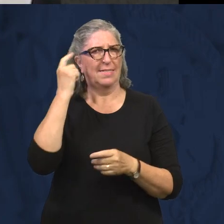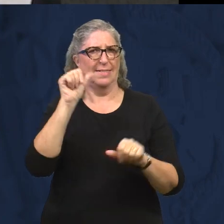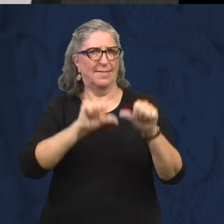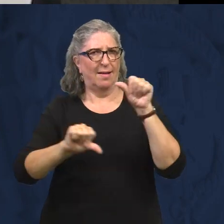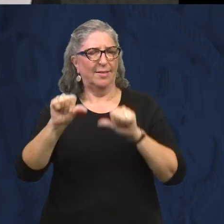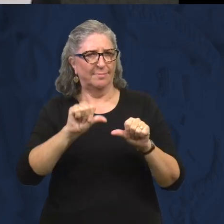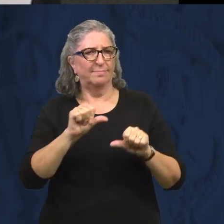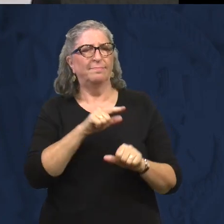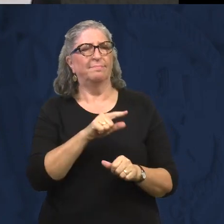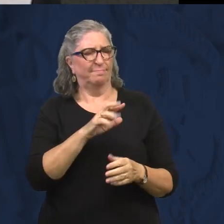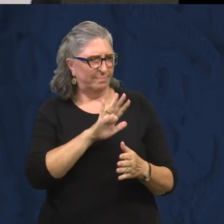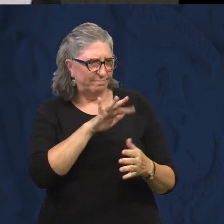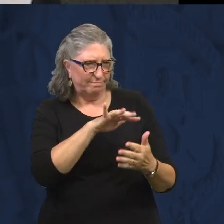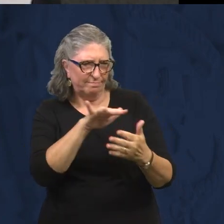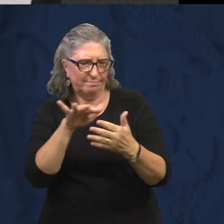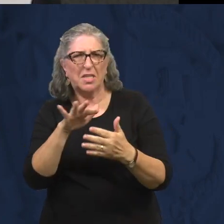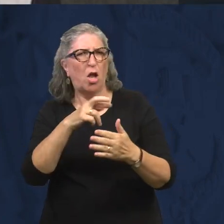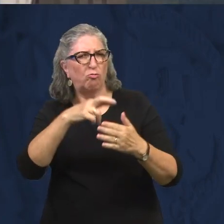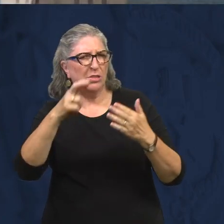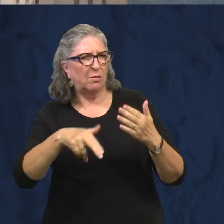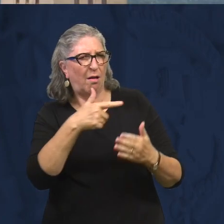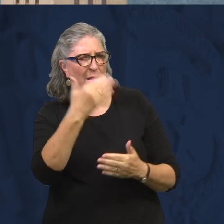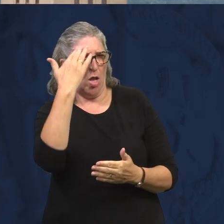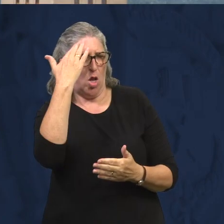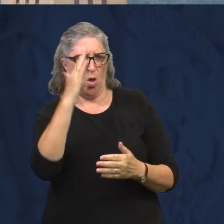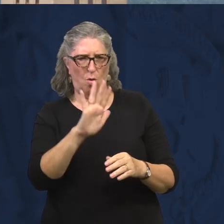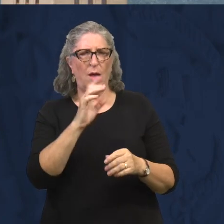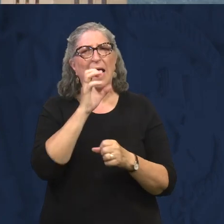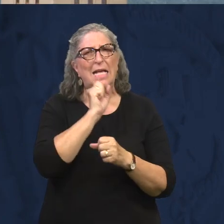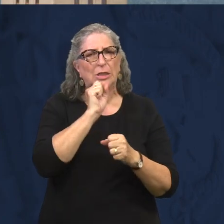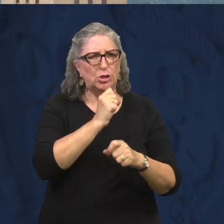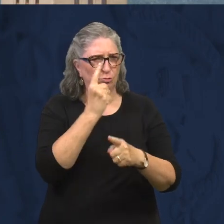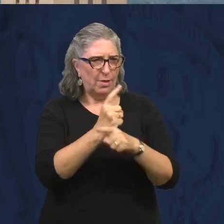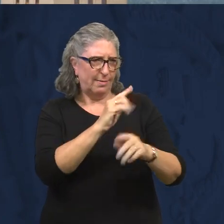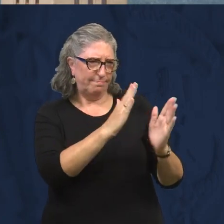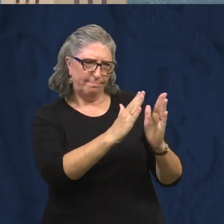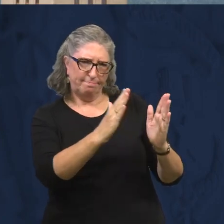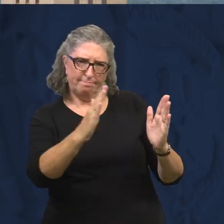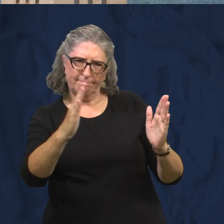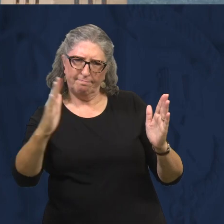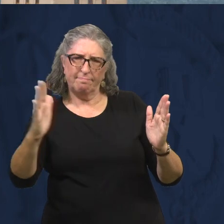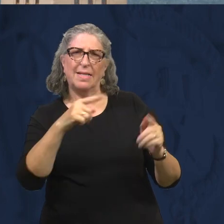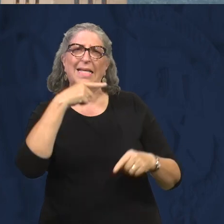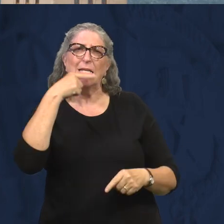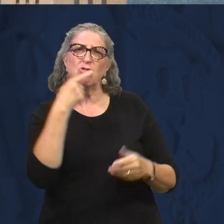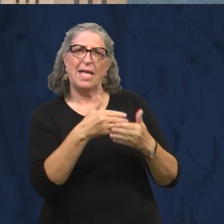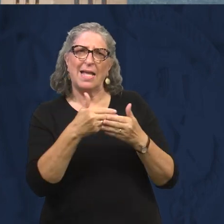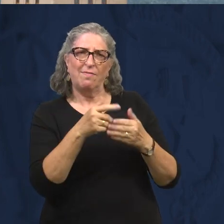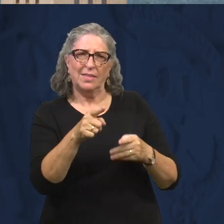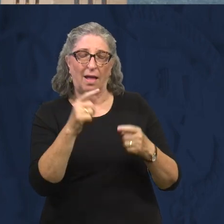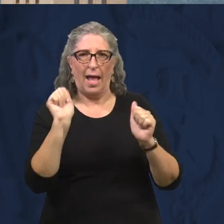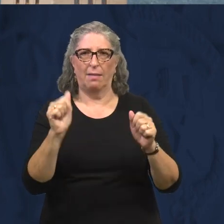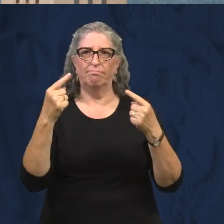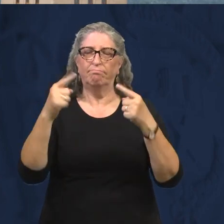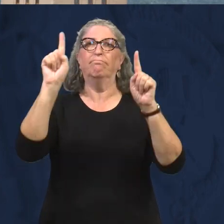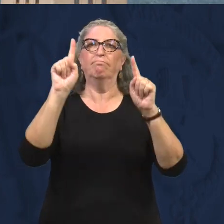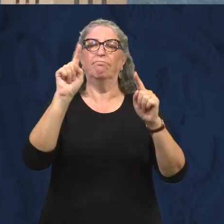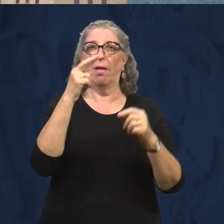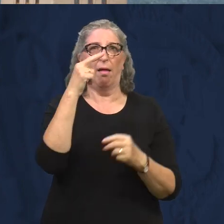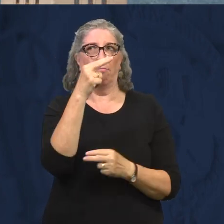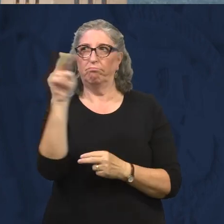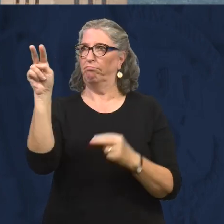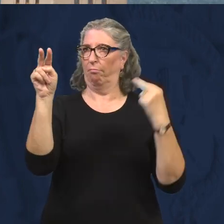a fairly precise timeline characterizing when a typically developing hearing infant demonstrates the ability